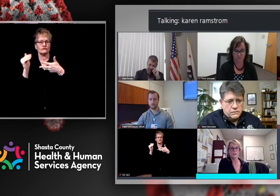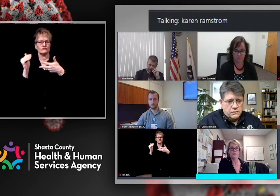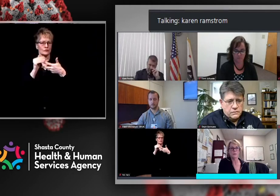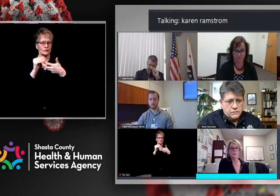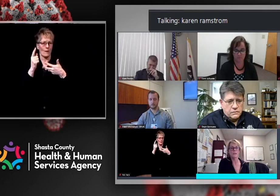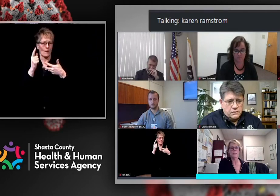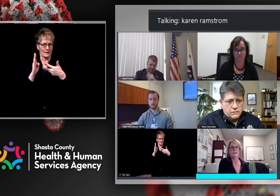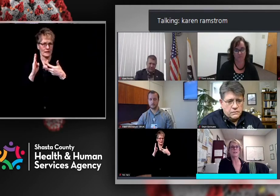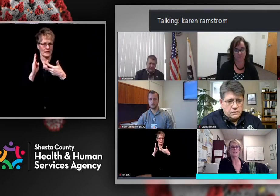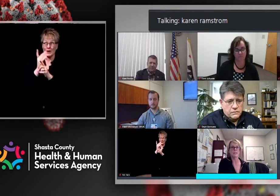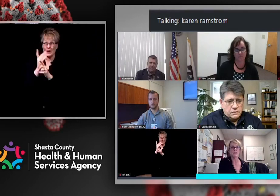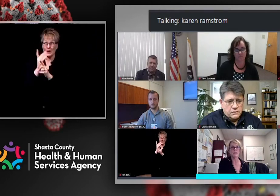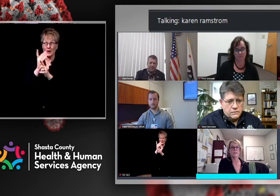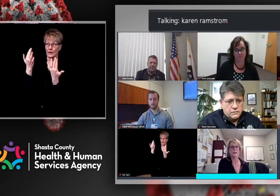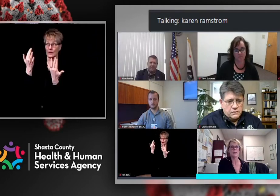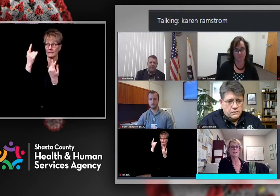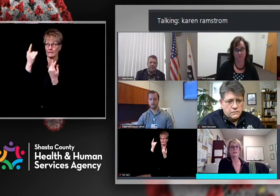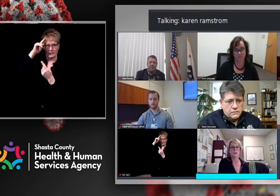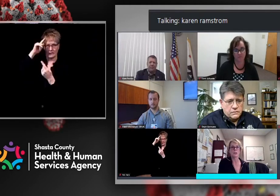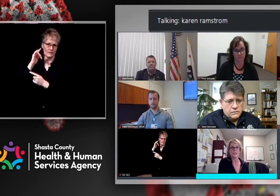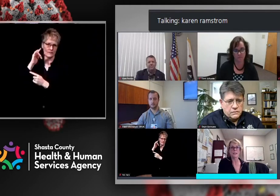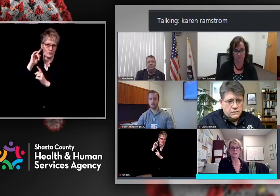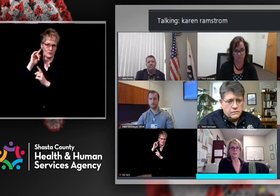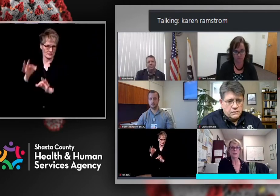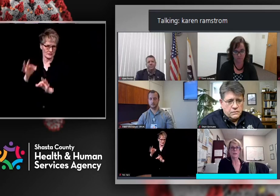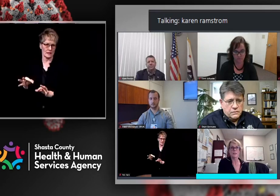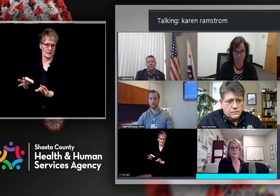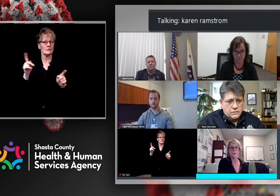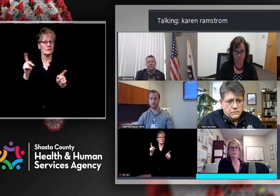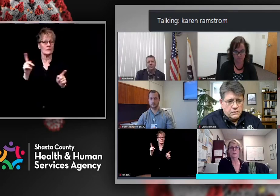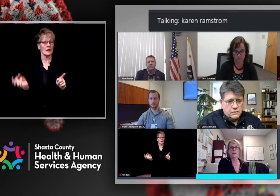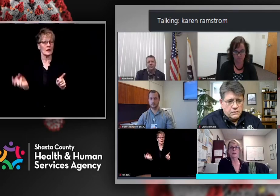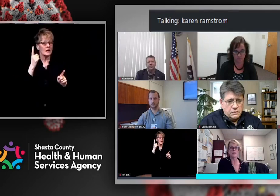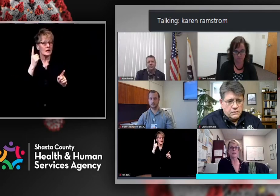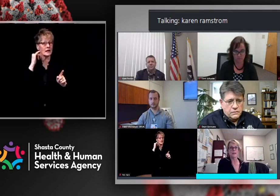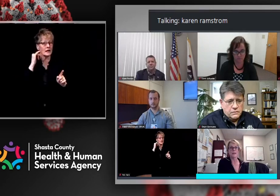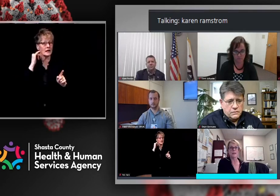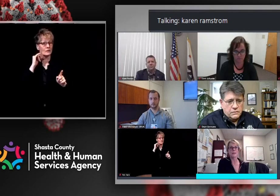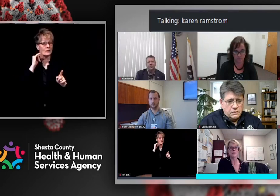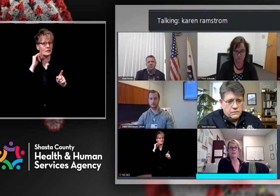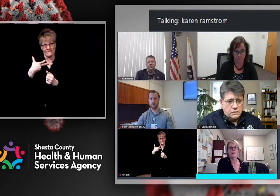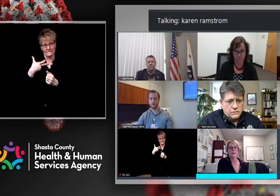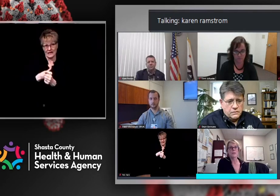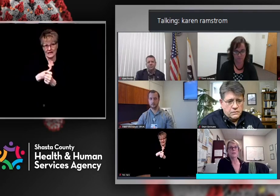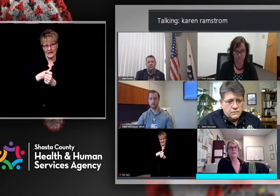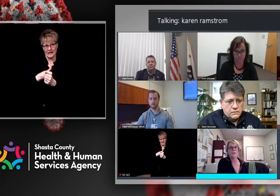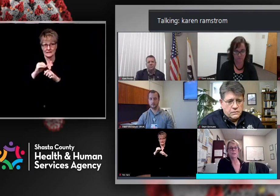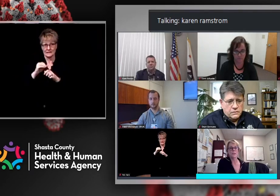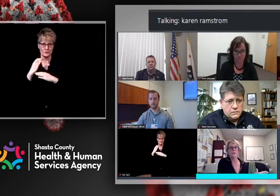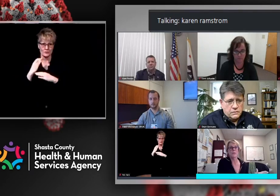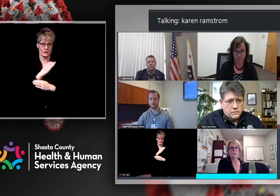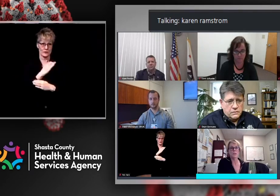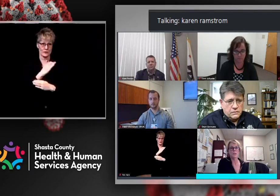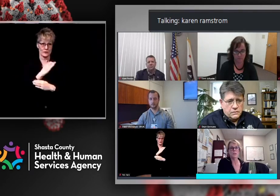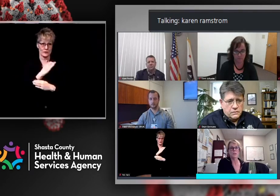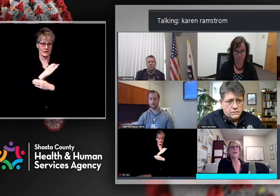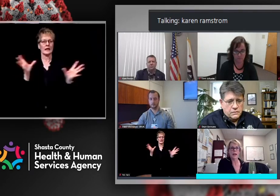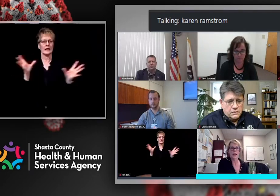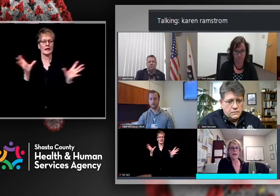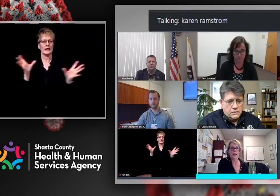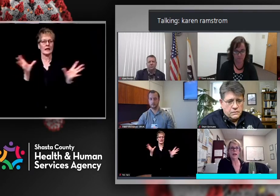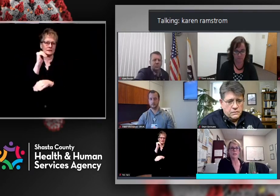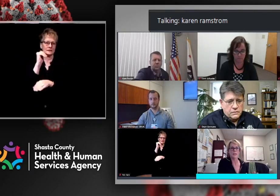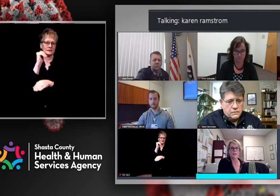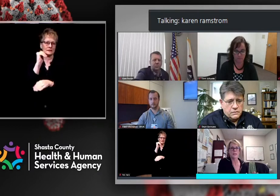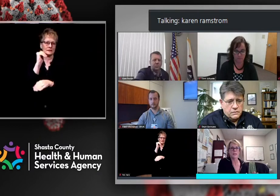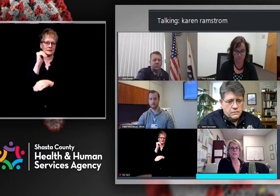Community Vaccine Advisory Committee that looked at that national recommendation, they met last night. Their intention is to keep phase 1A as